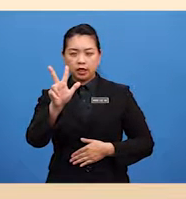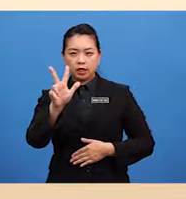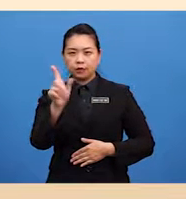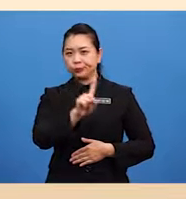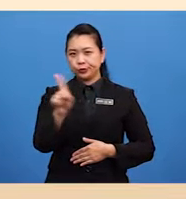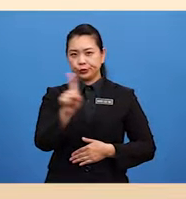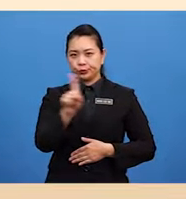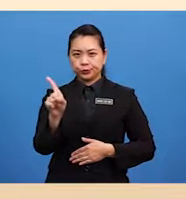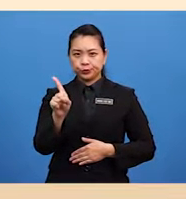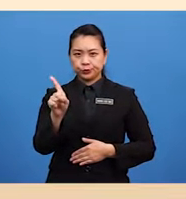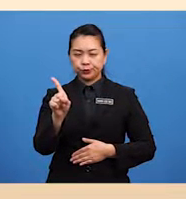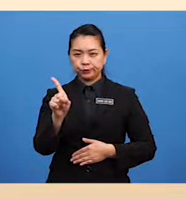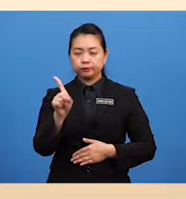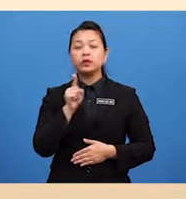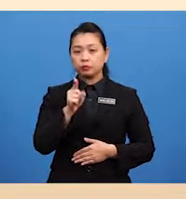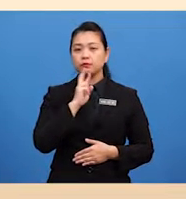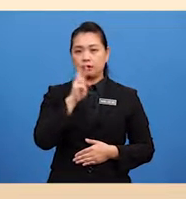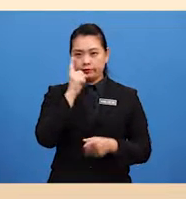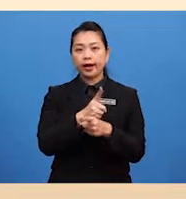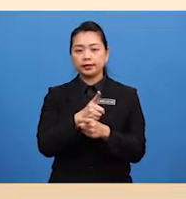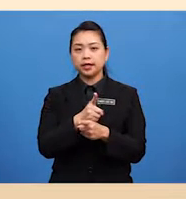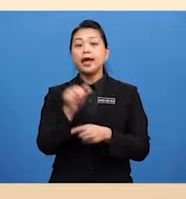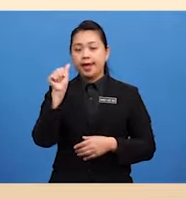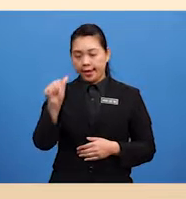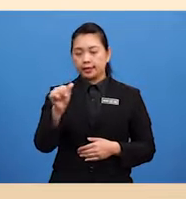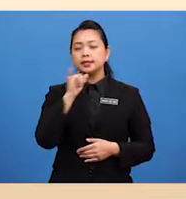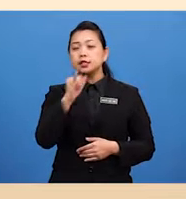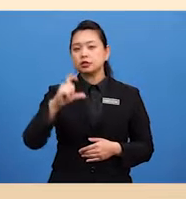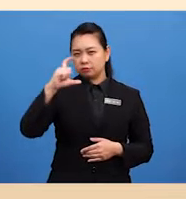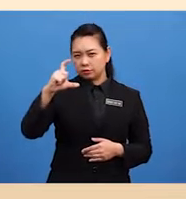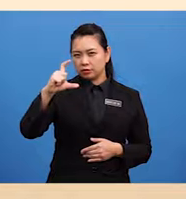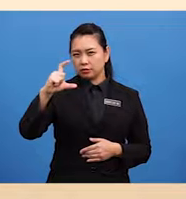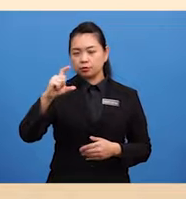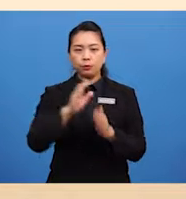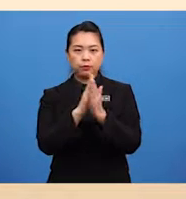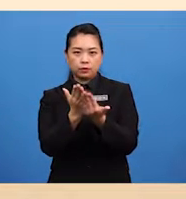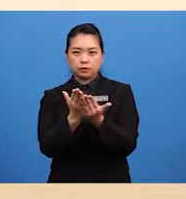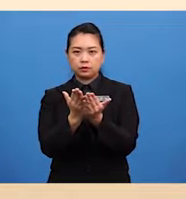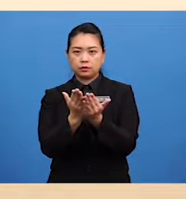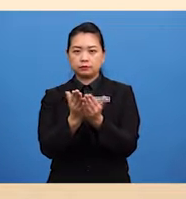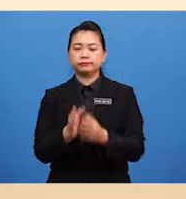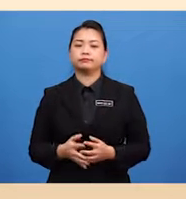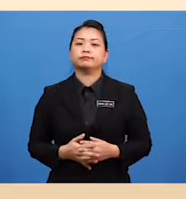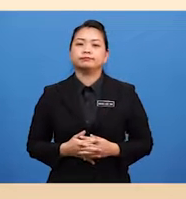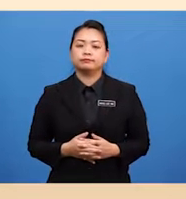Aha Yes You're right A Is the thickest Book